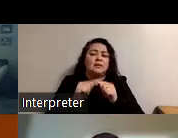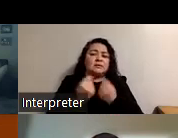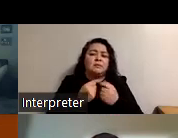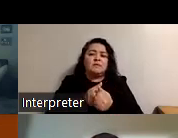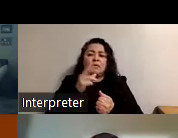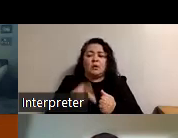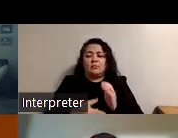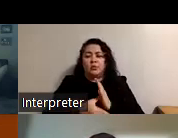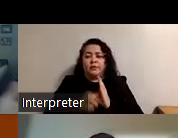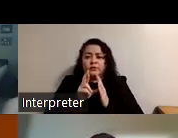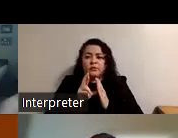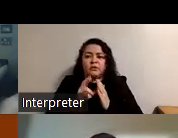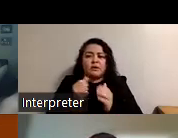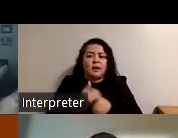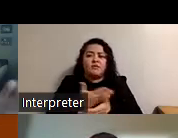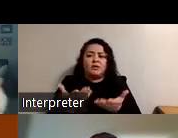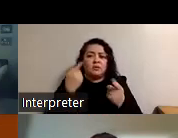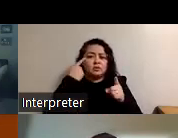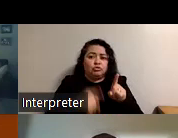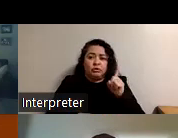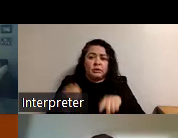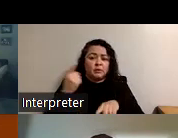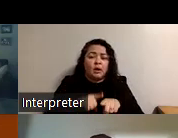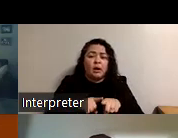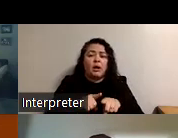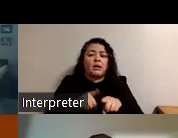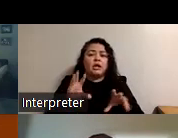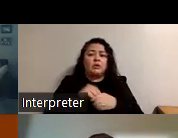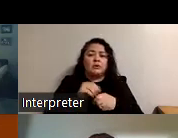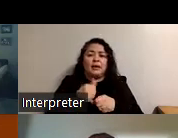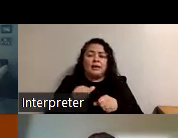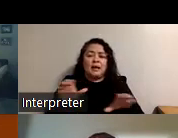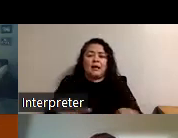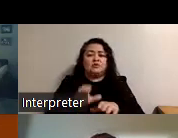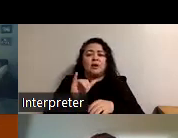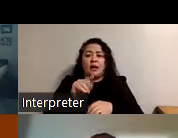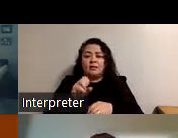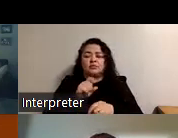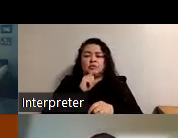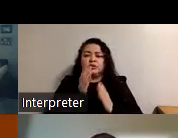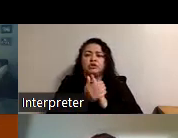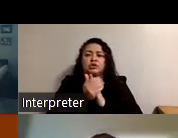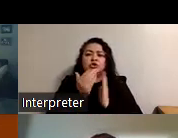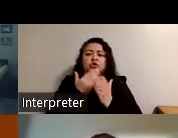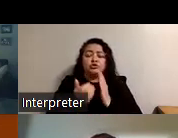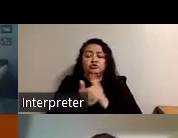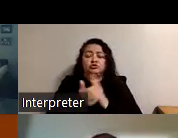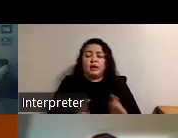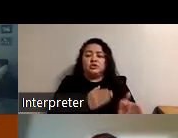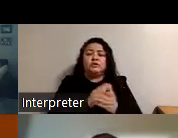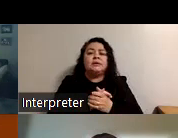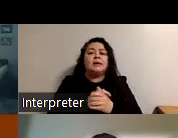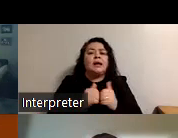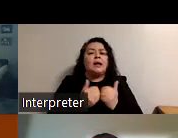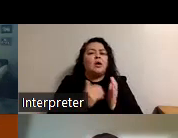that reviewing everything that was agreed upon including any action items is a really good strategy um how